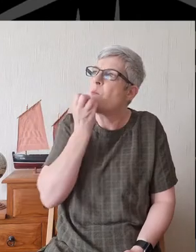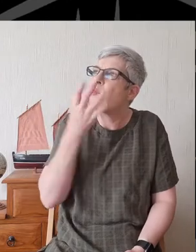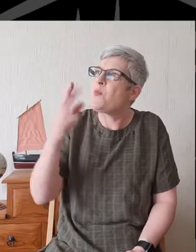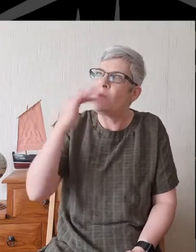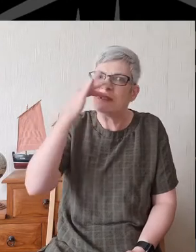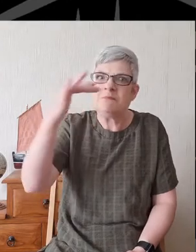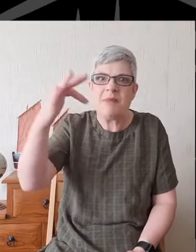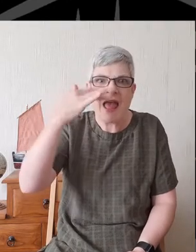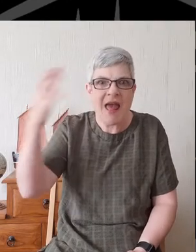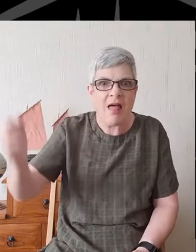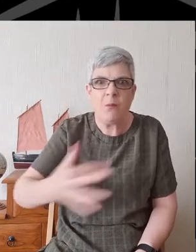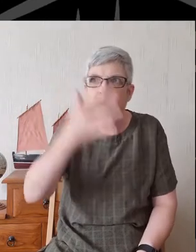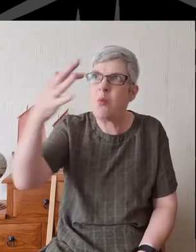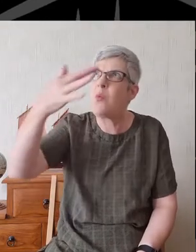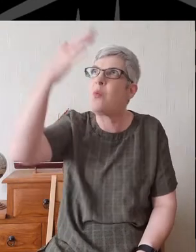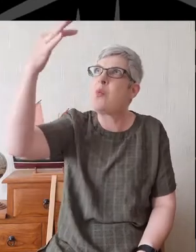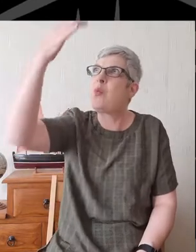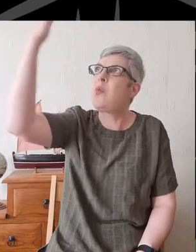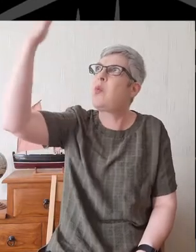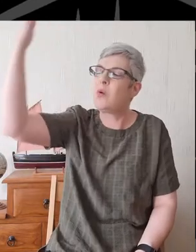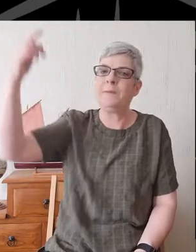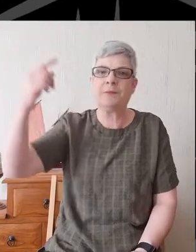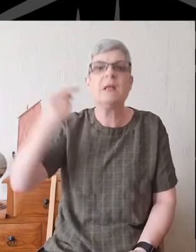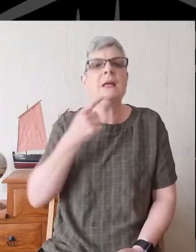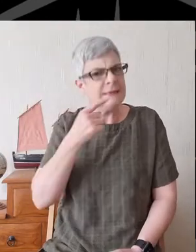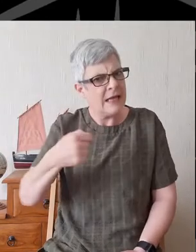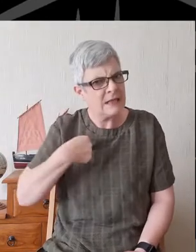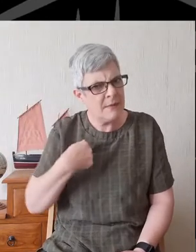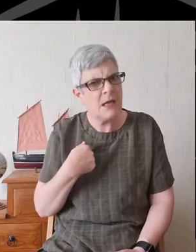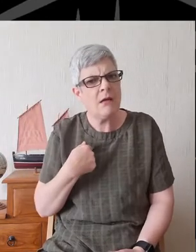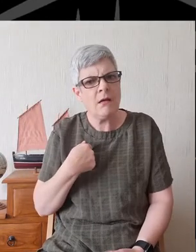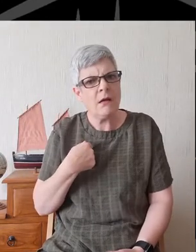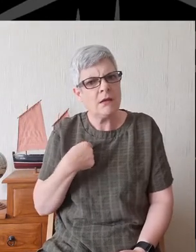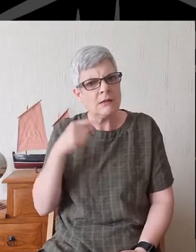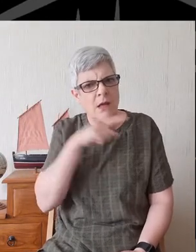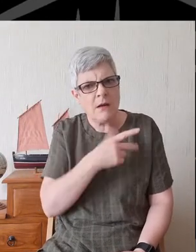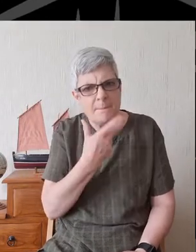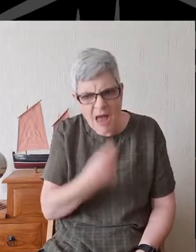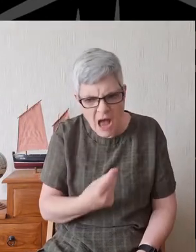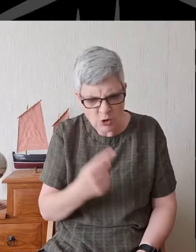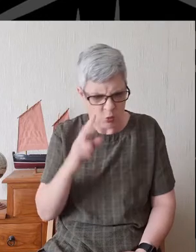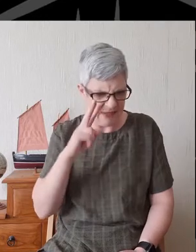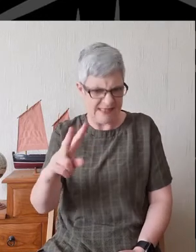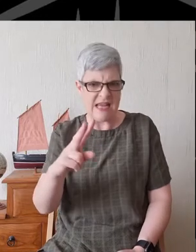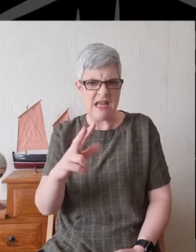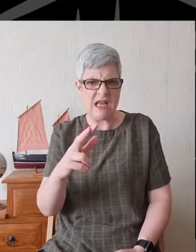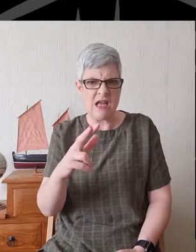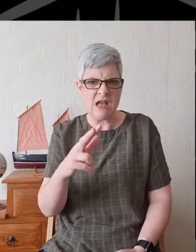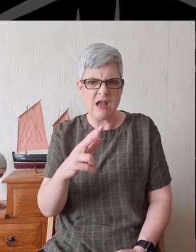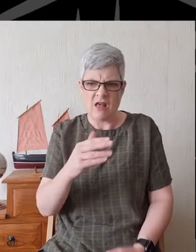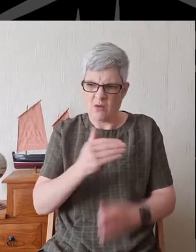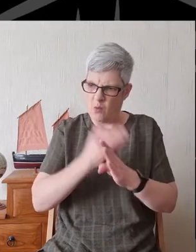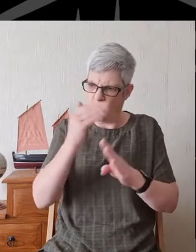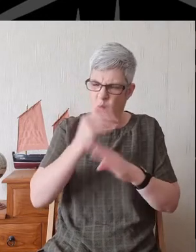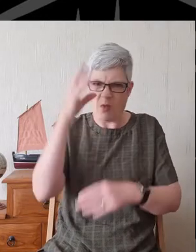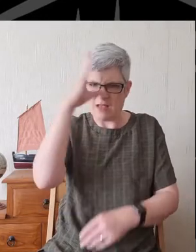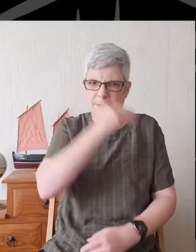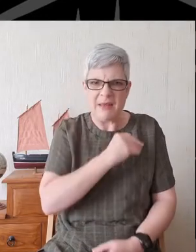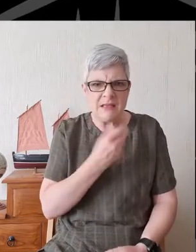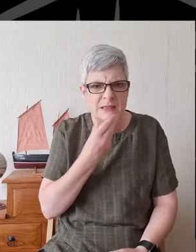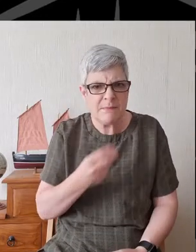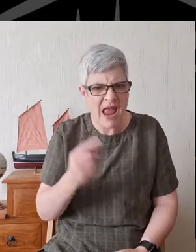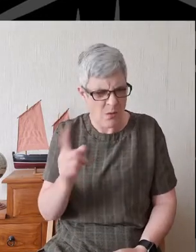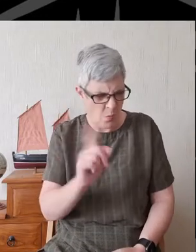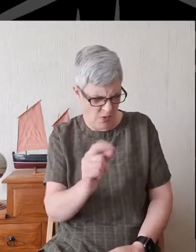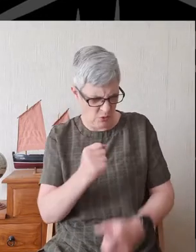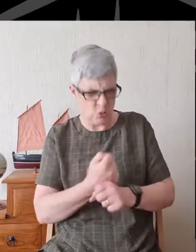rising. He said to me, Son of man, have you seen what the elders of Israel are doing in the darkness, each at the shrine